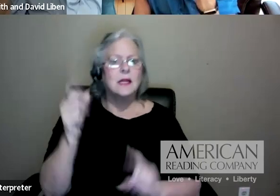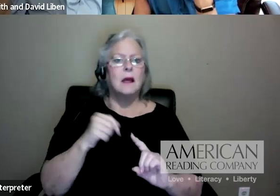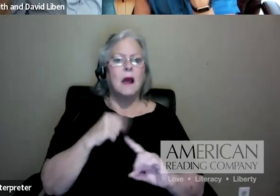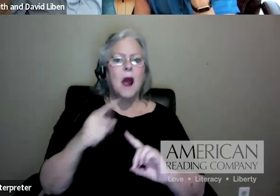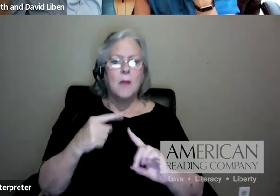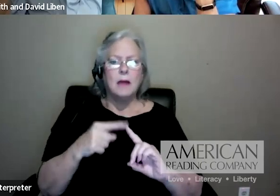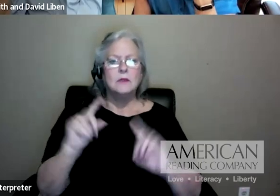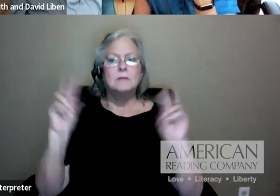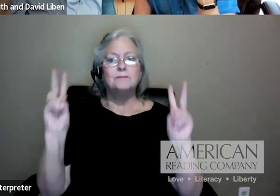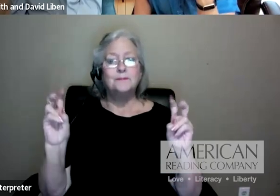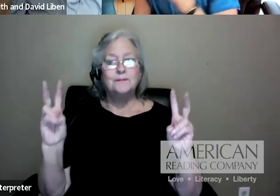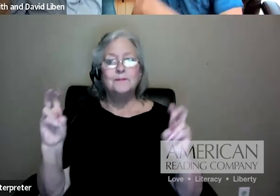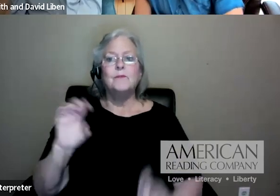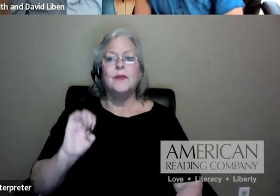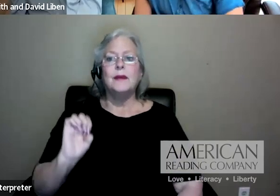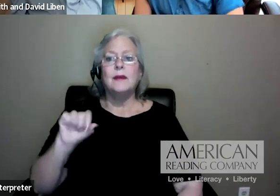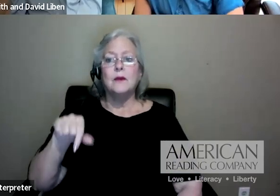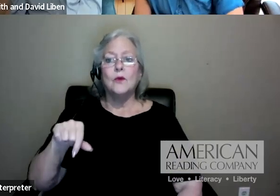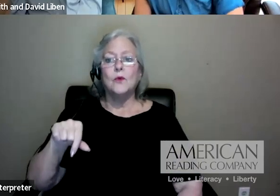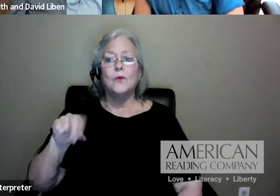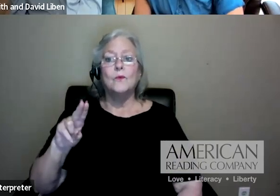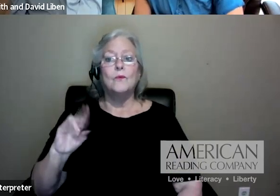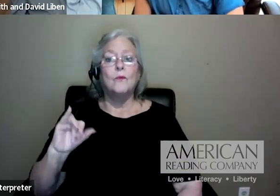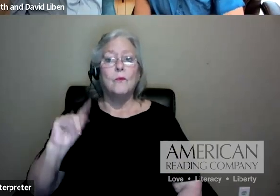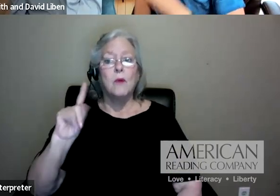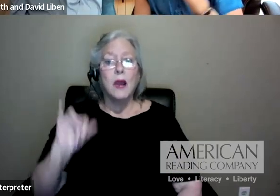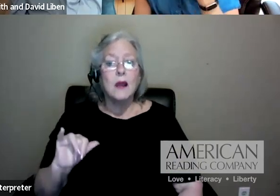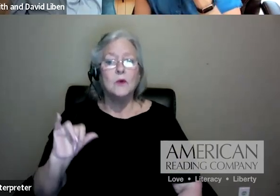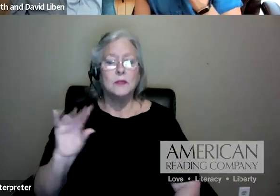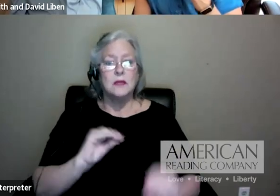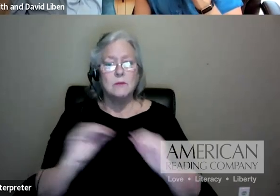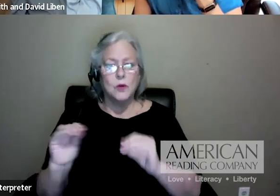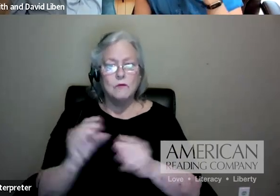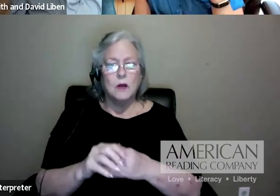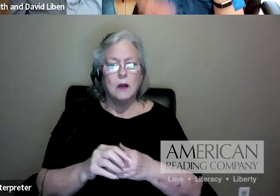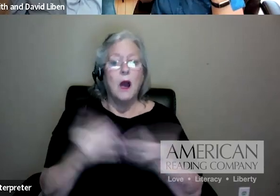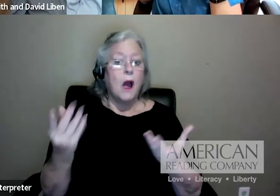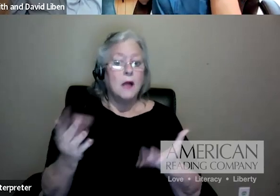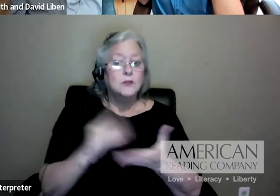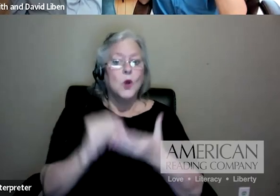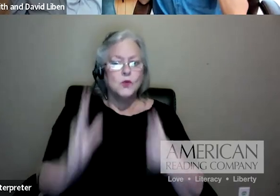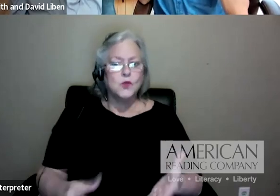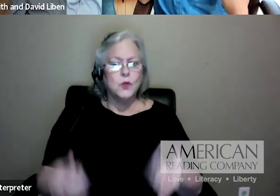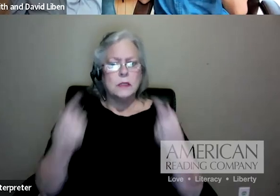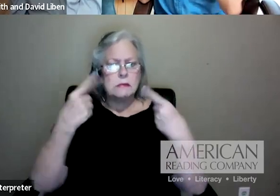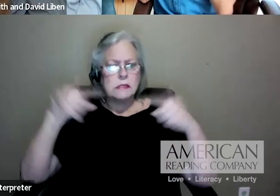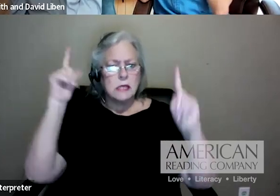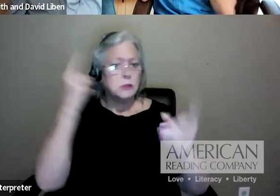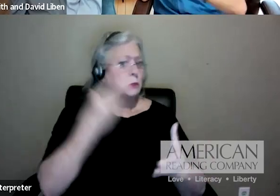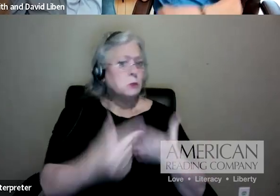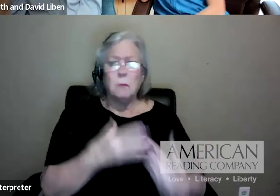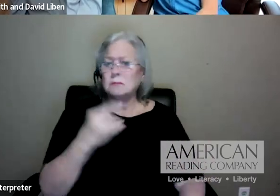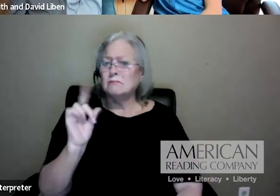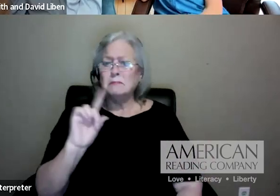for many years to say, you know, student success regardless of zip code. And those things are often just like a bumper sticker. There's